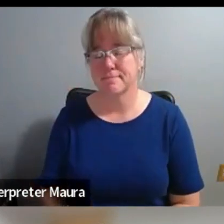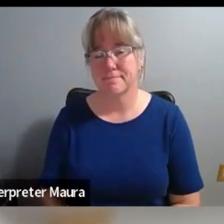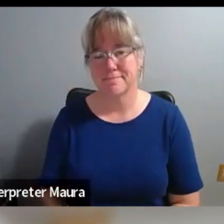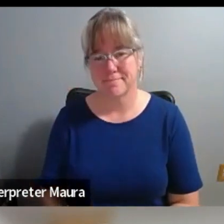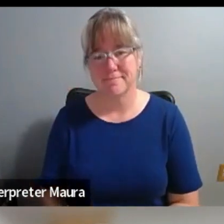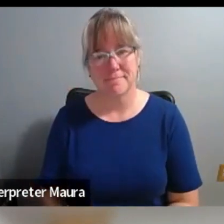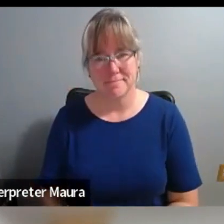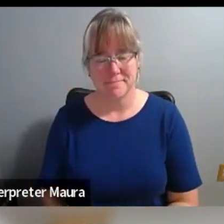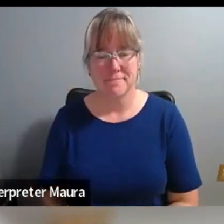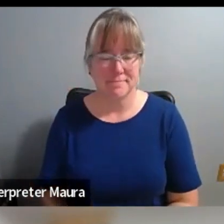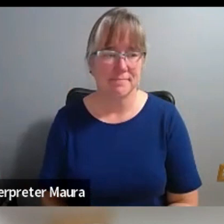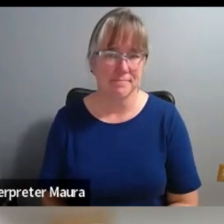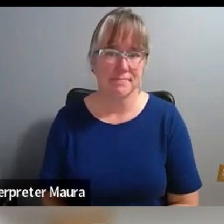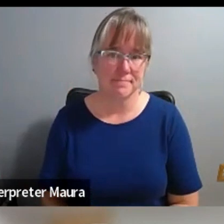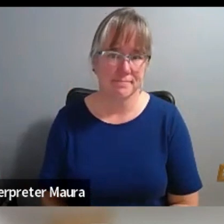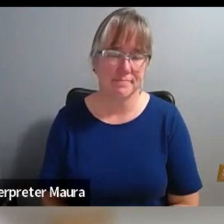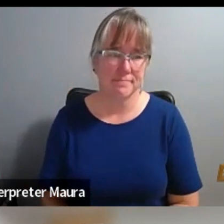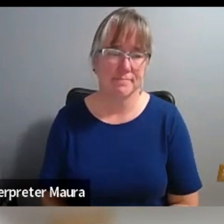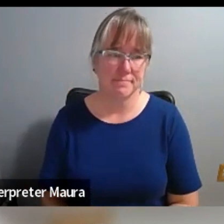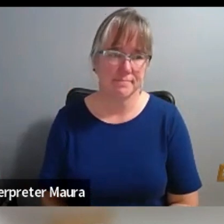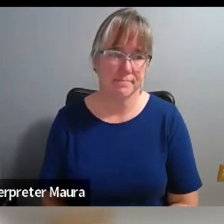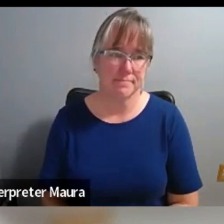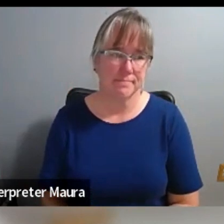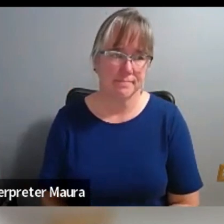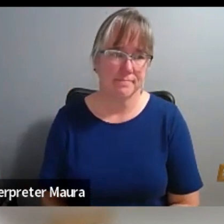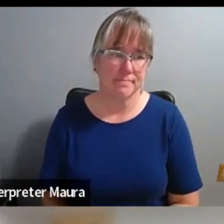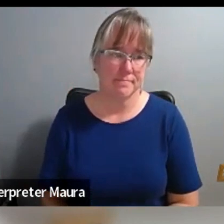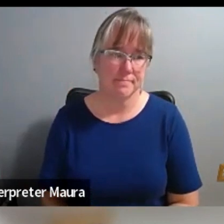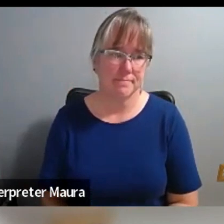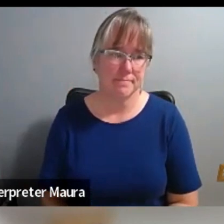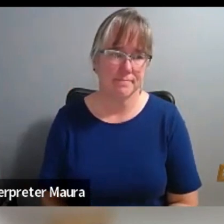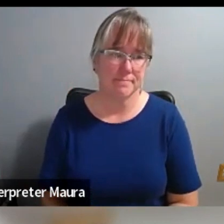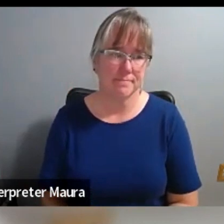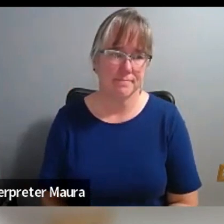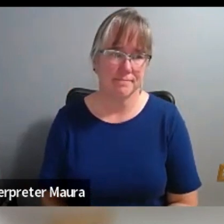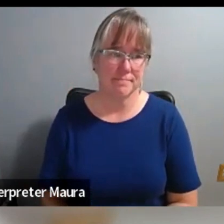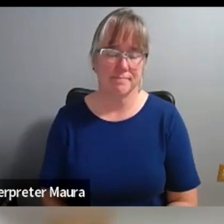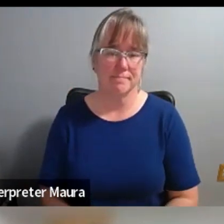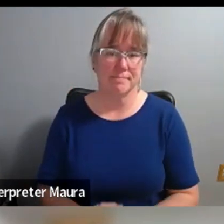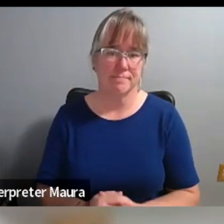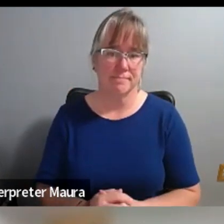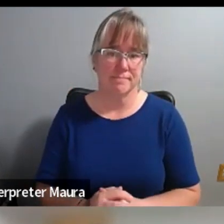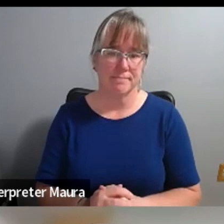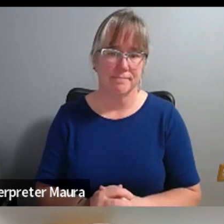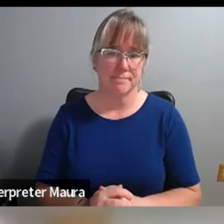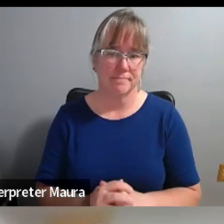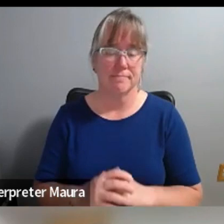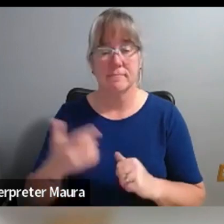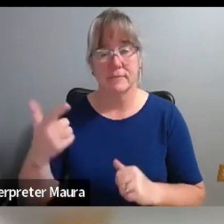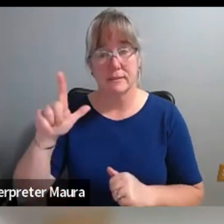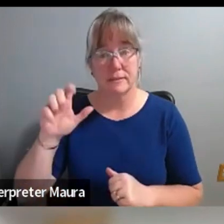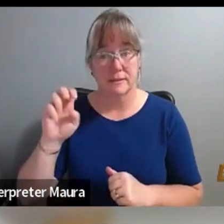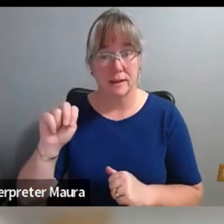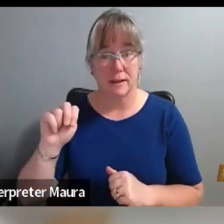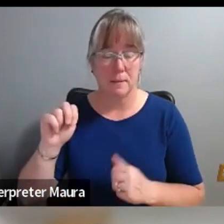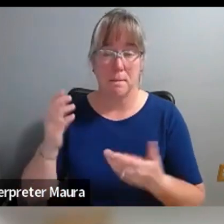Yeah, I mean, I think the, you know, I think the ask and the approach to Glenn was maybe